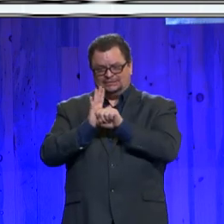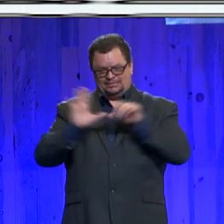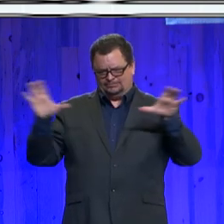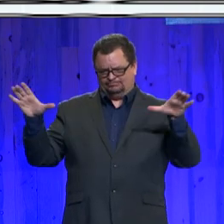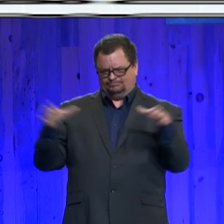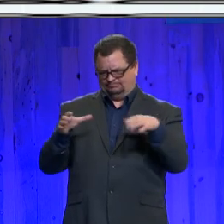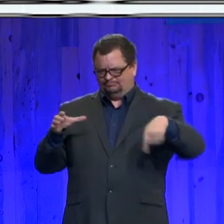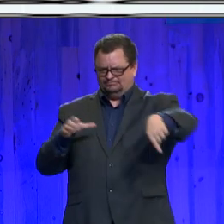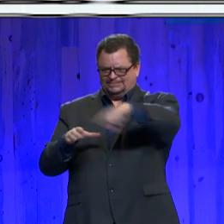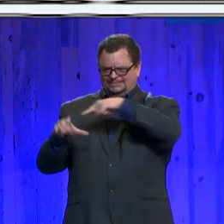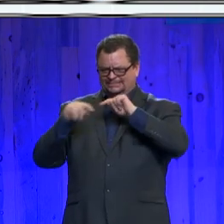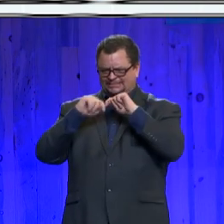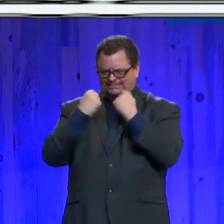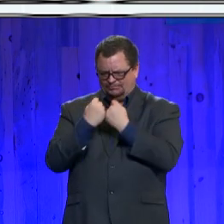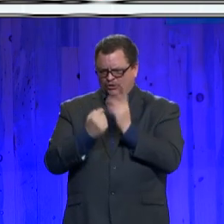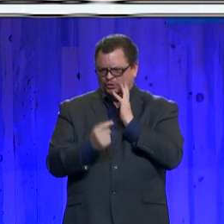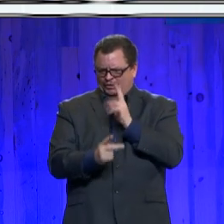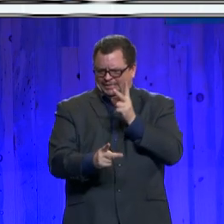job done.